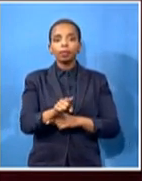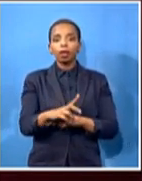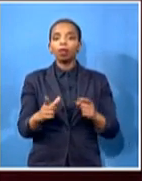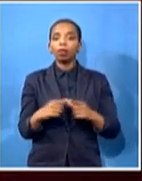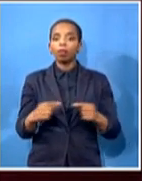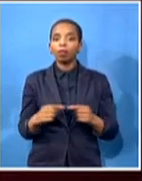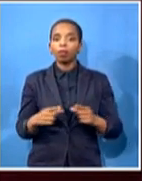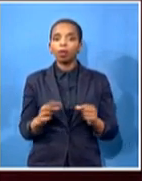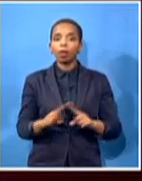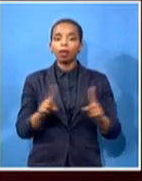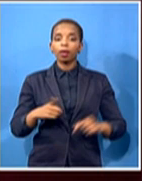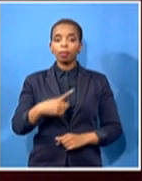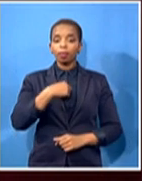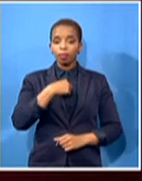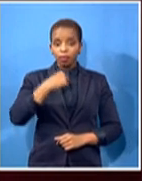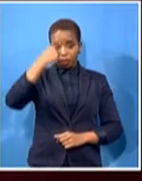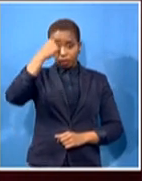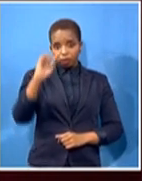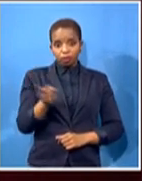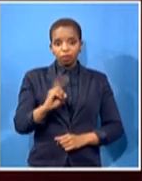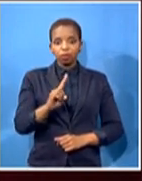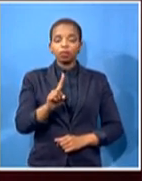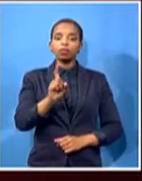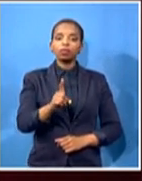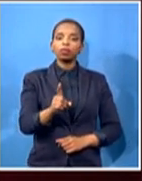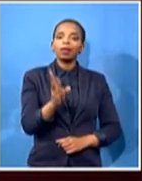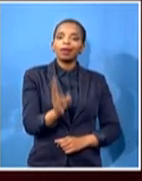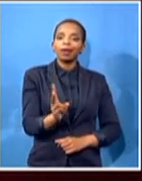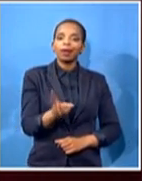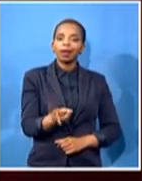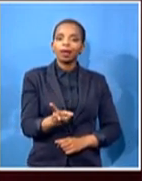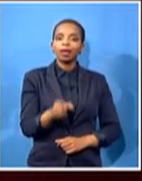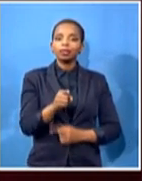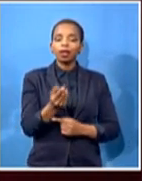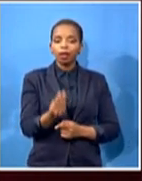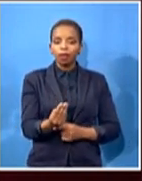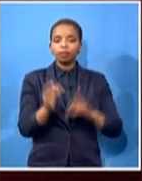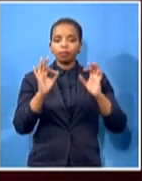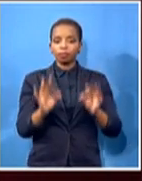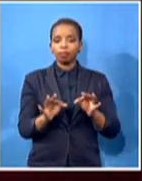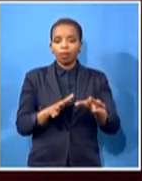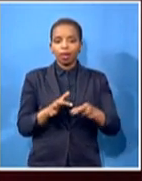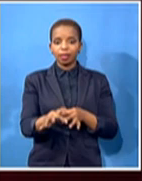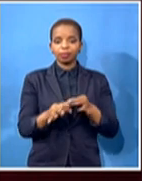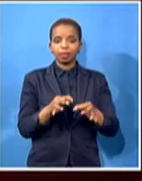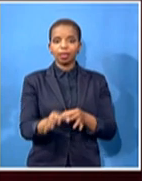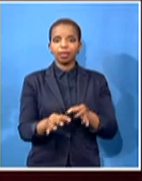a good, credible explanation of the person he's now pointing at.